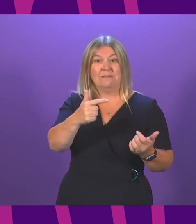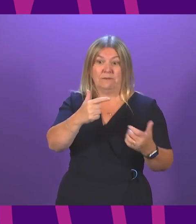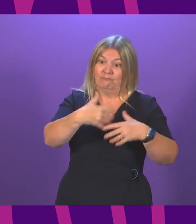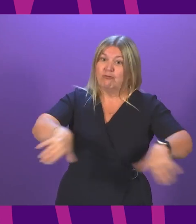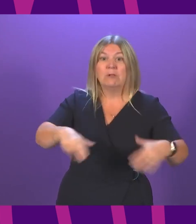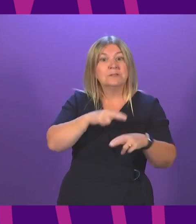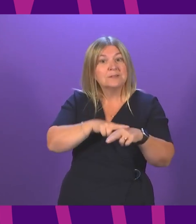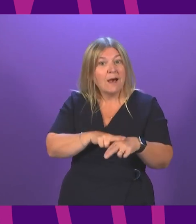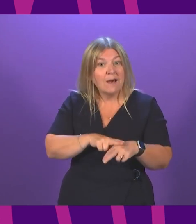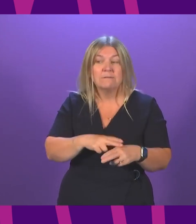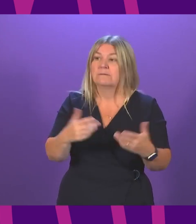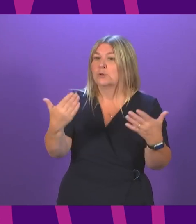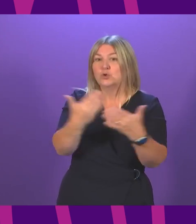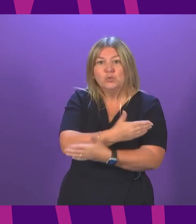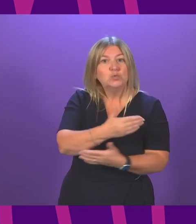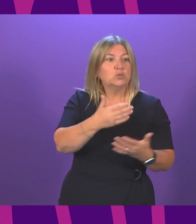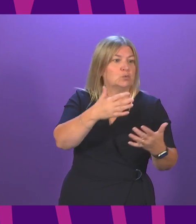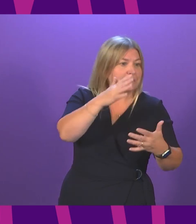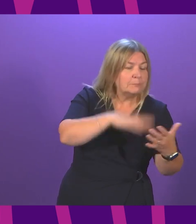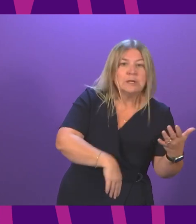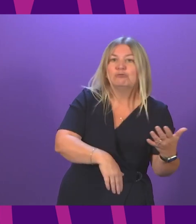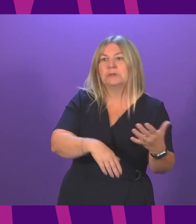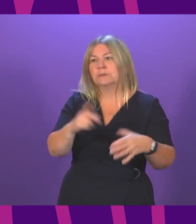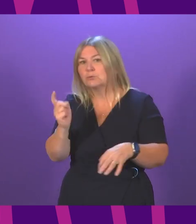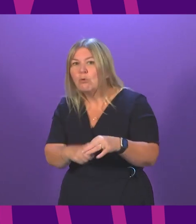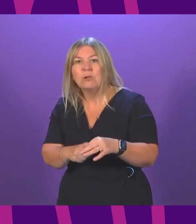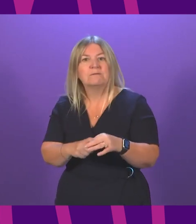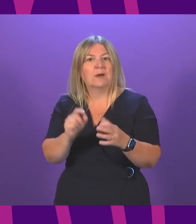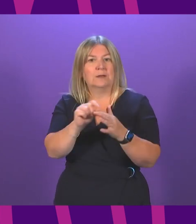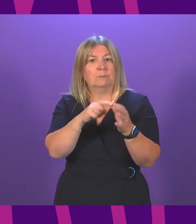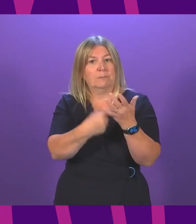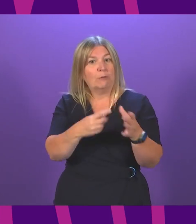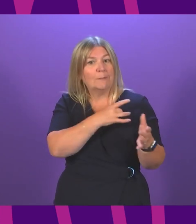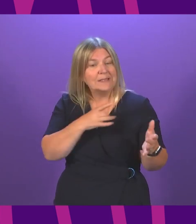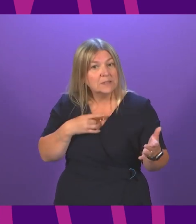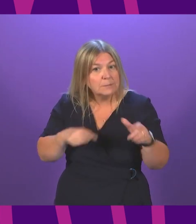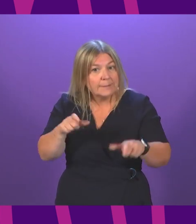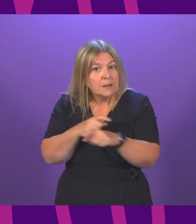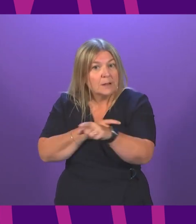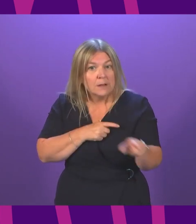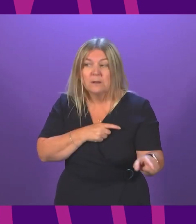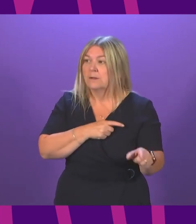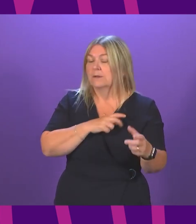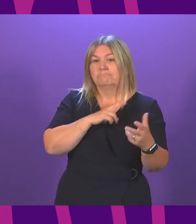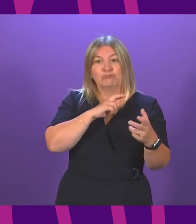of experienced and newly qualified paramedics and technicians and nine patient transport service. I said that that's